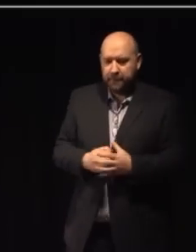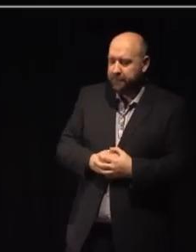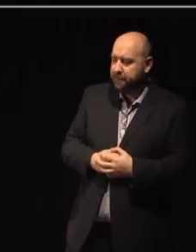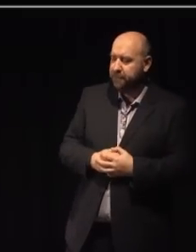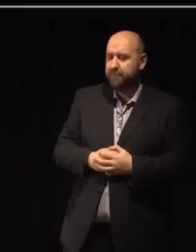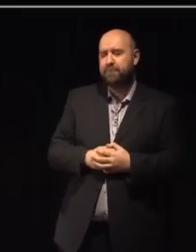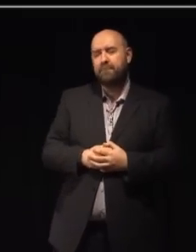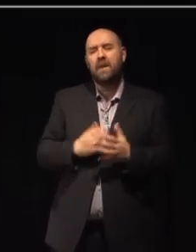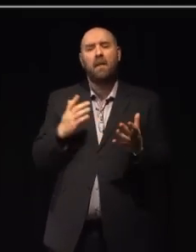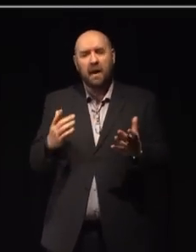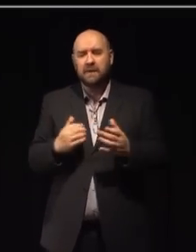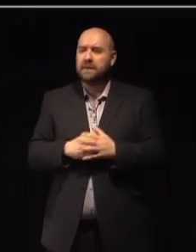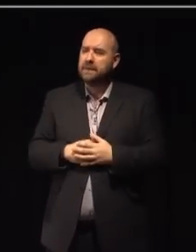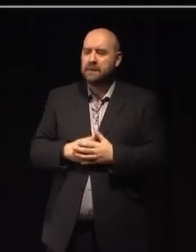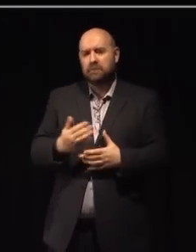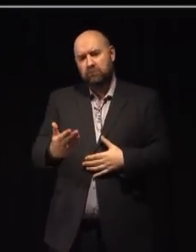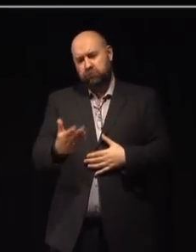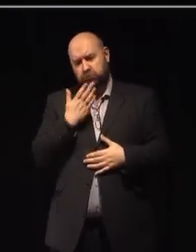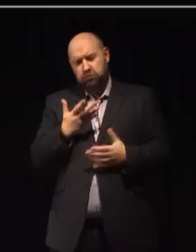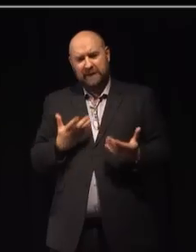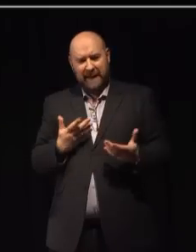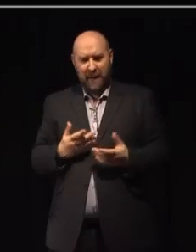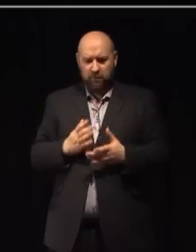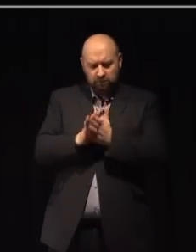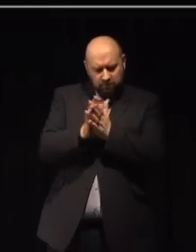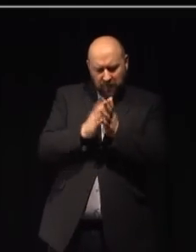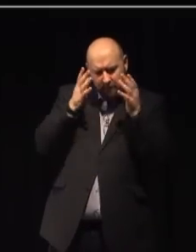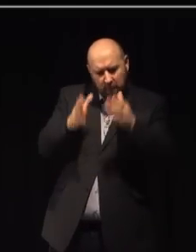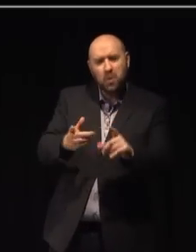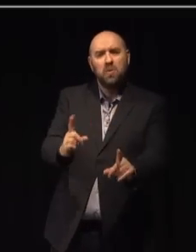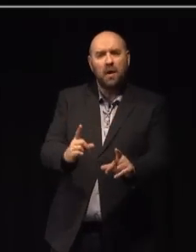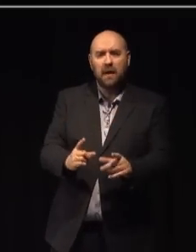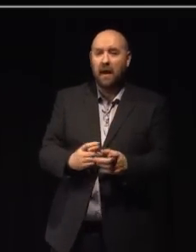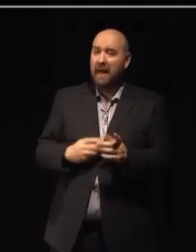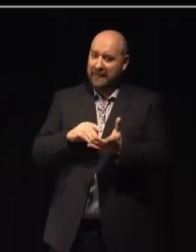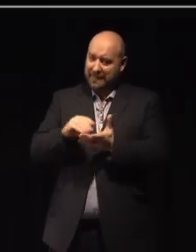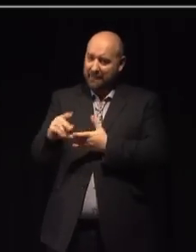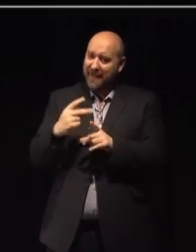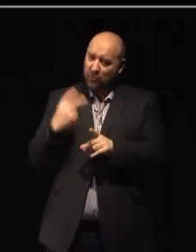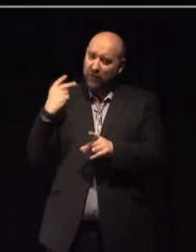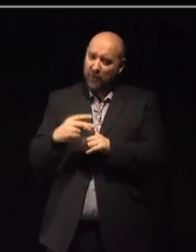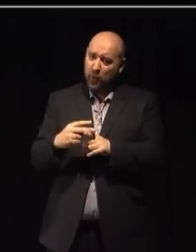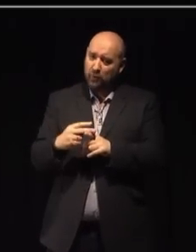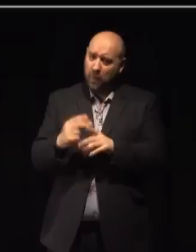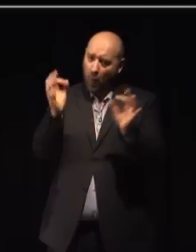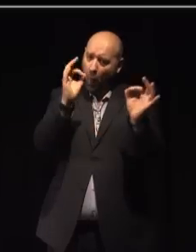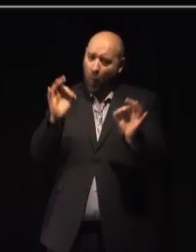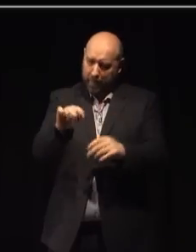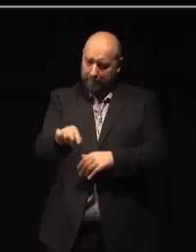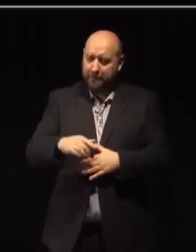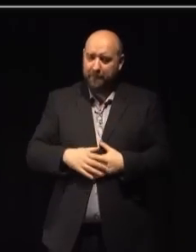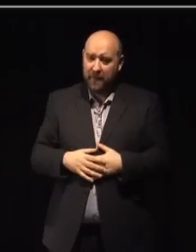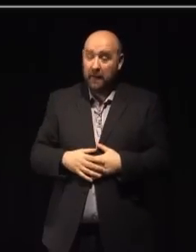But closer in time and sharper in focus is the spending review in the autumn. For this,